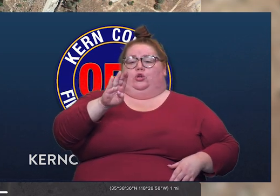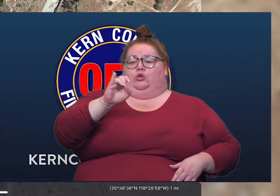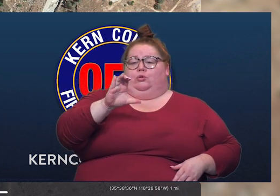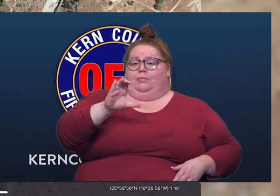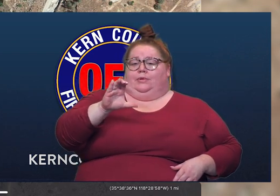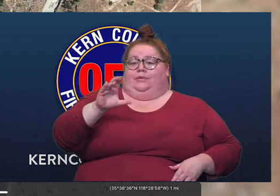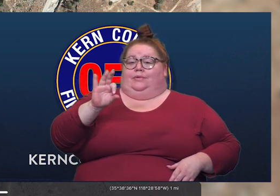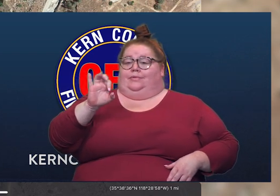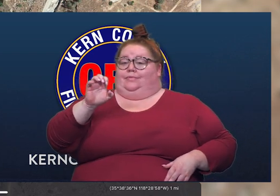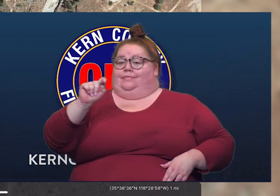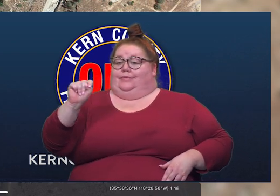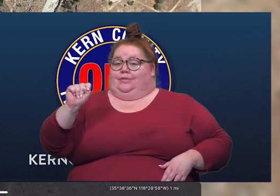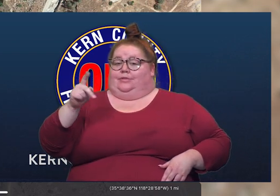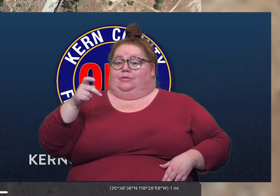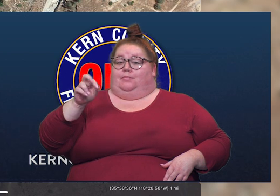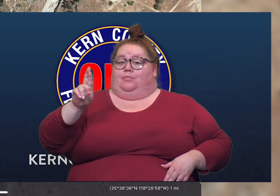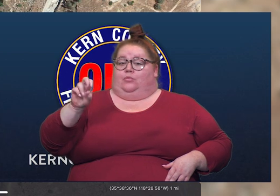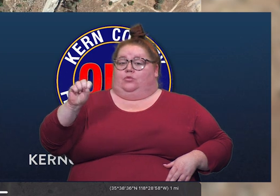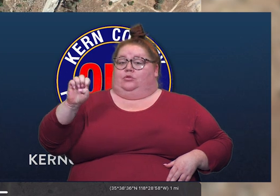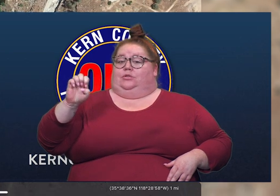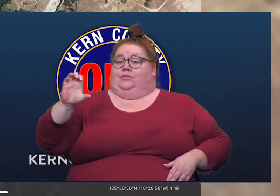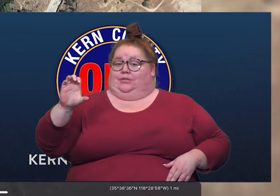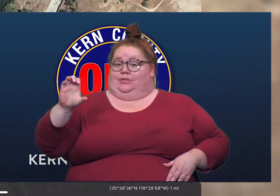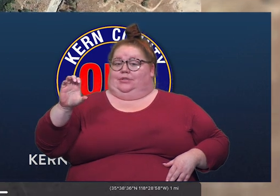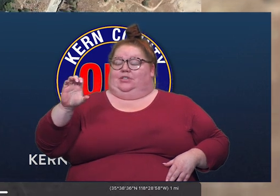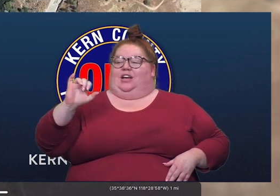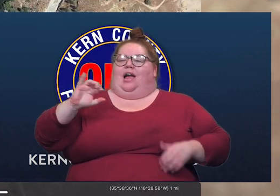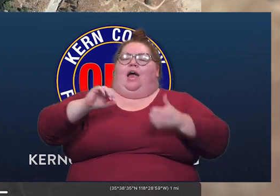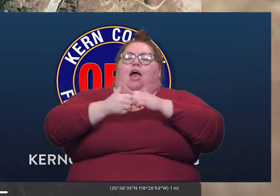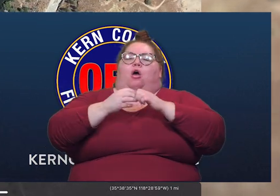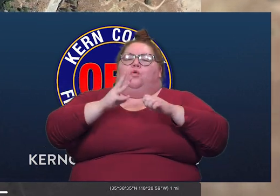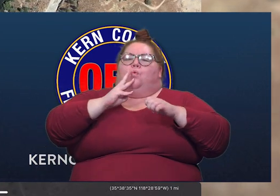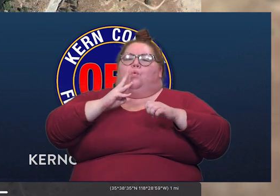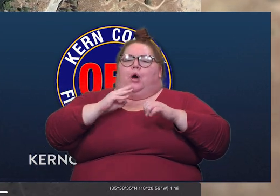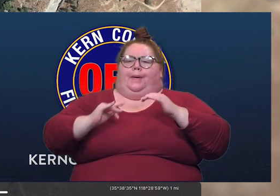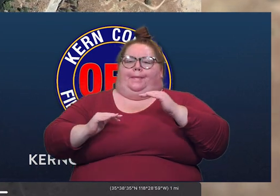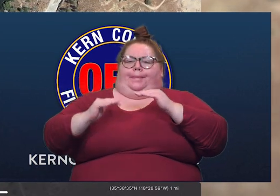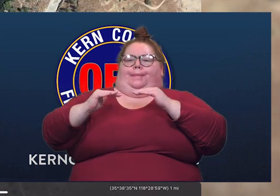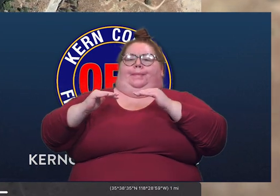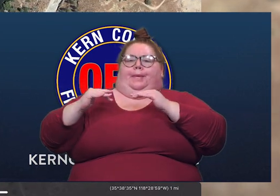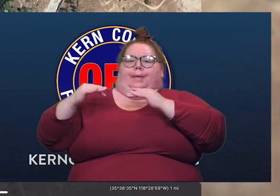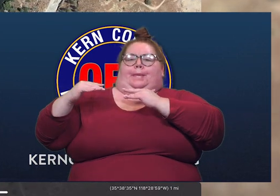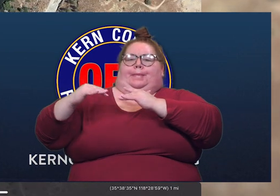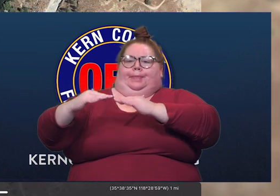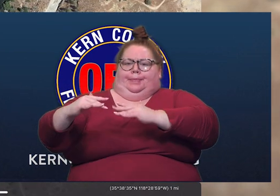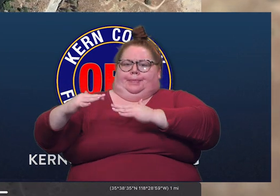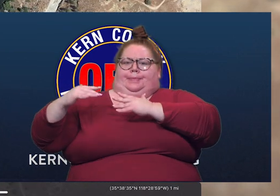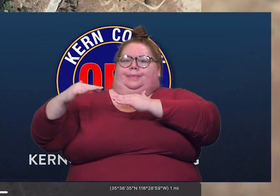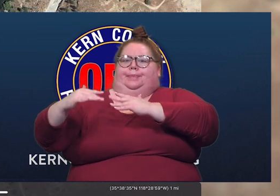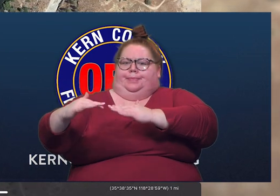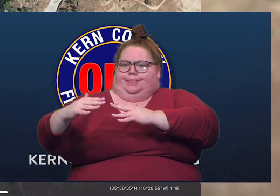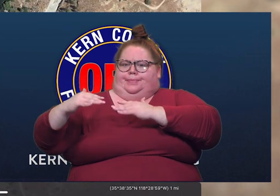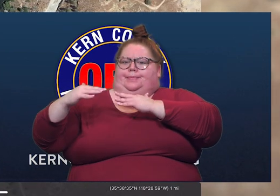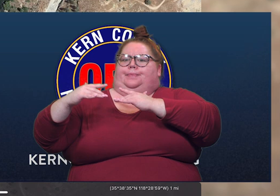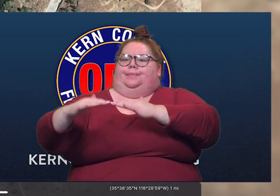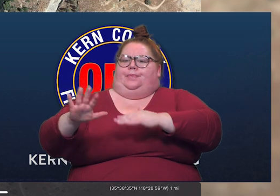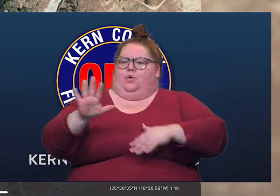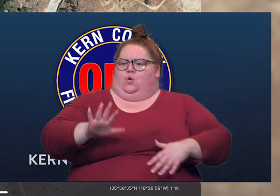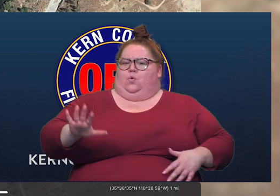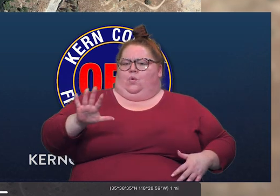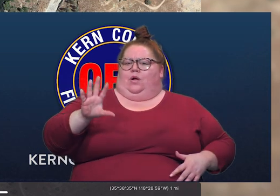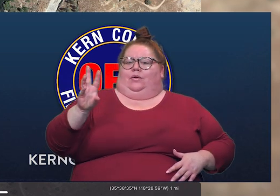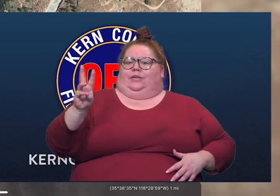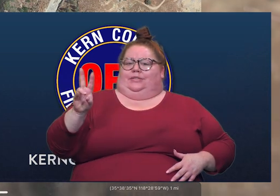you'll hear that a lot about the flows of the river. So currently, we're flowing at 6